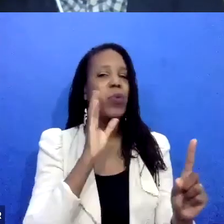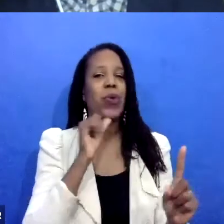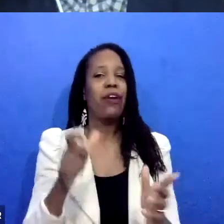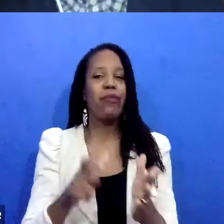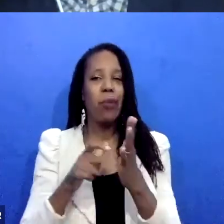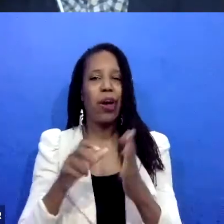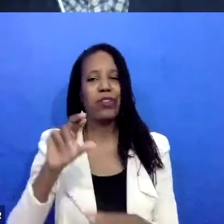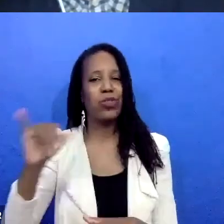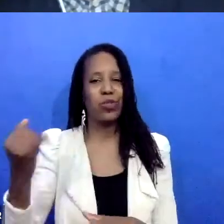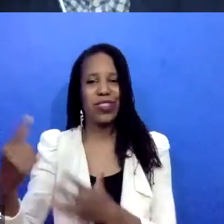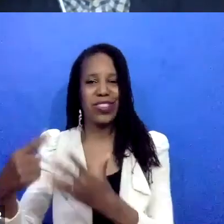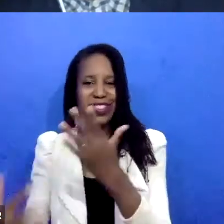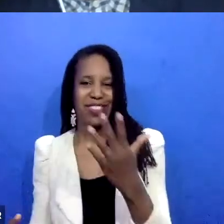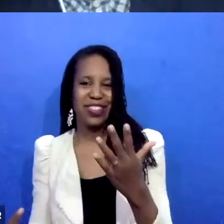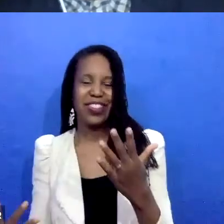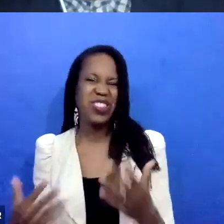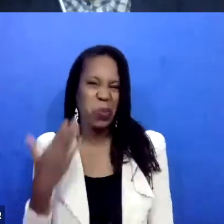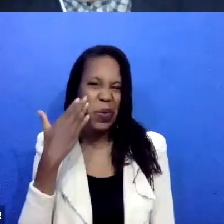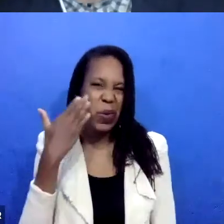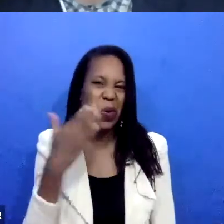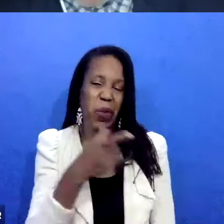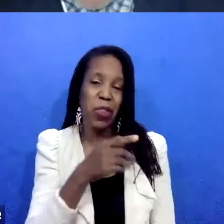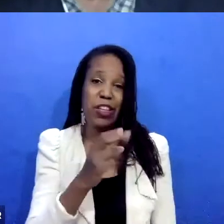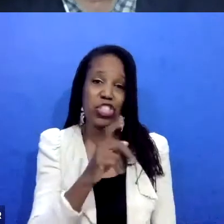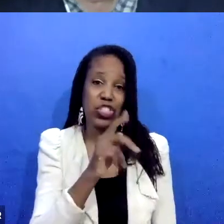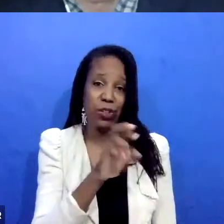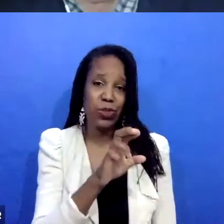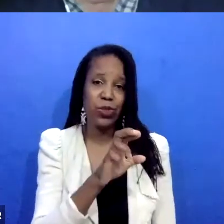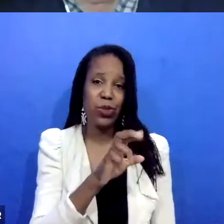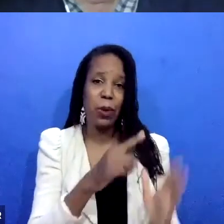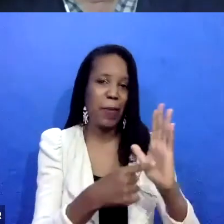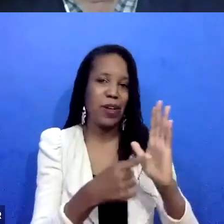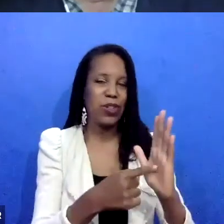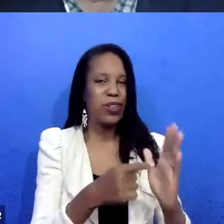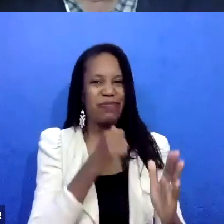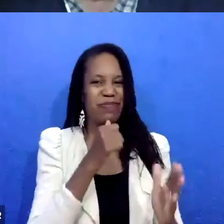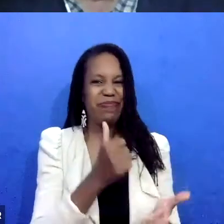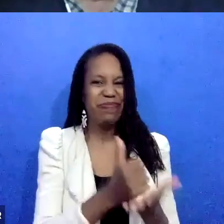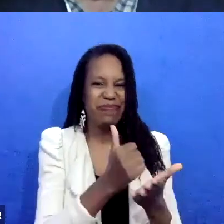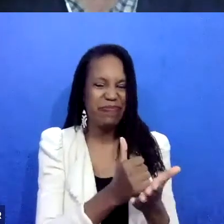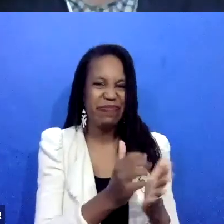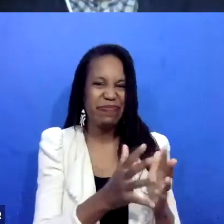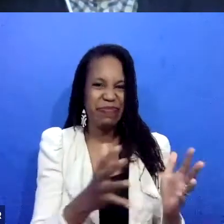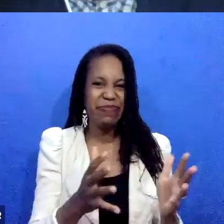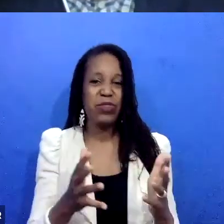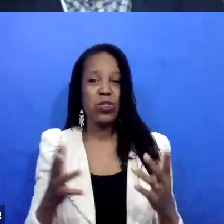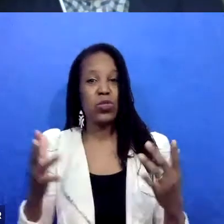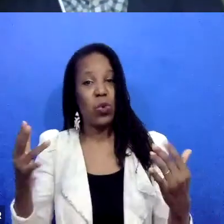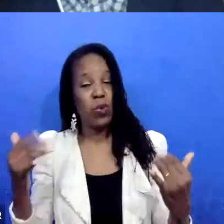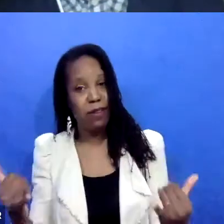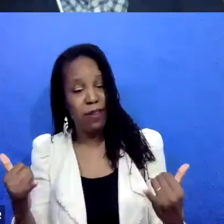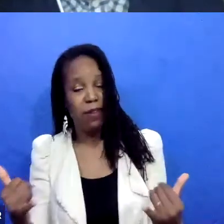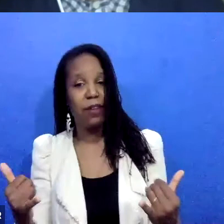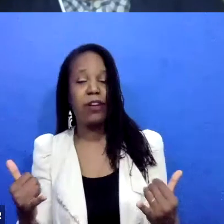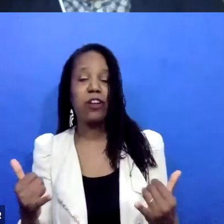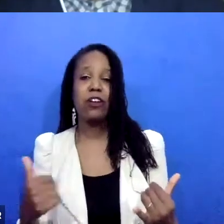not the case, right? And so, and so, so we are, you know, cautiously stepping forward.